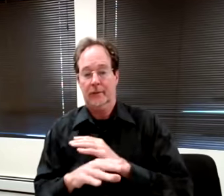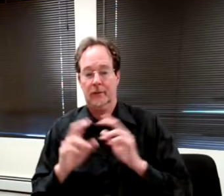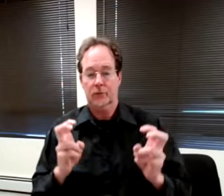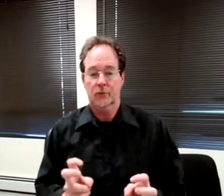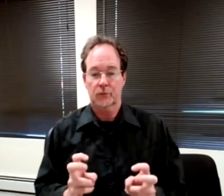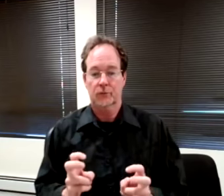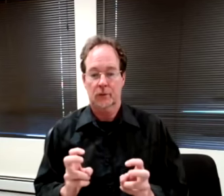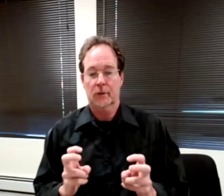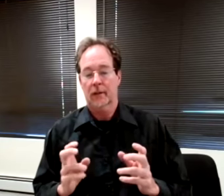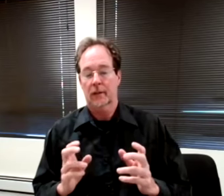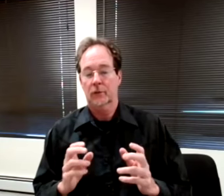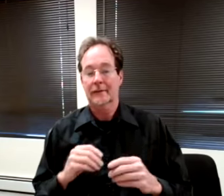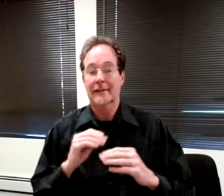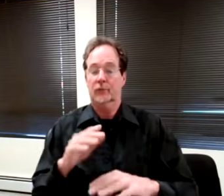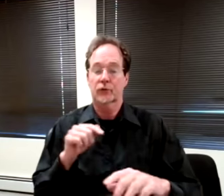.edu.